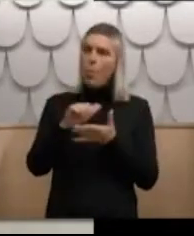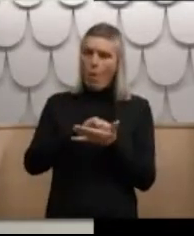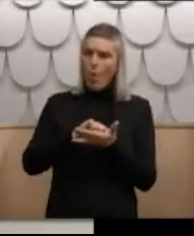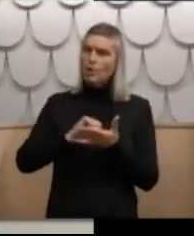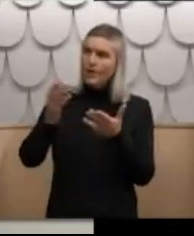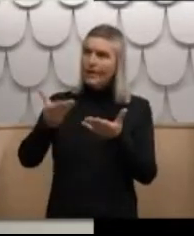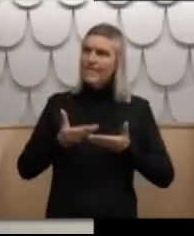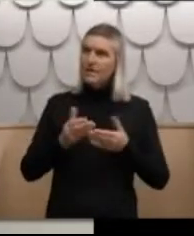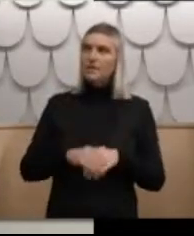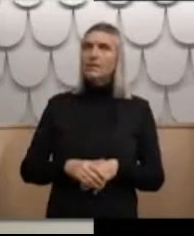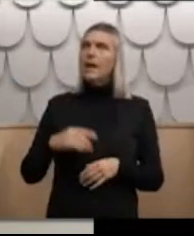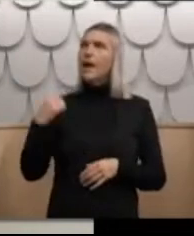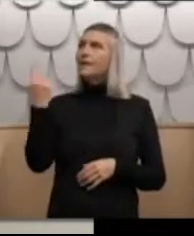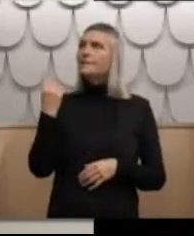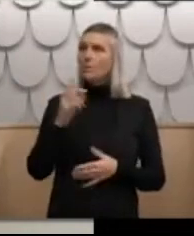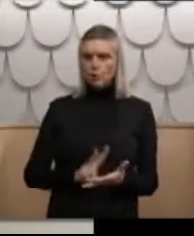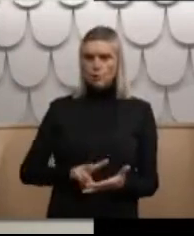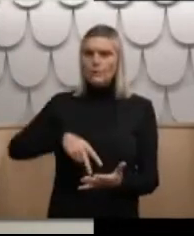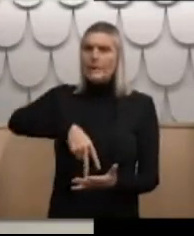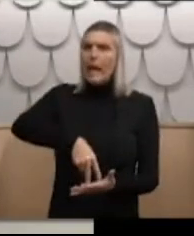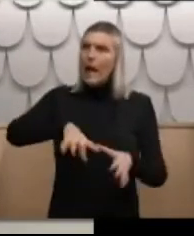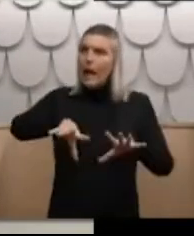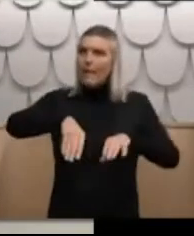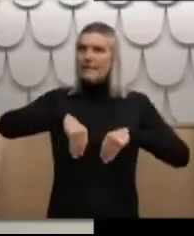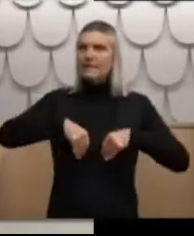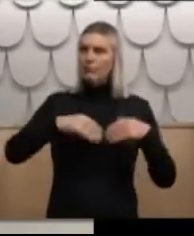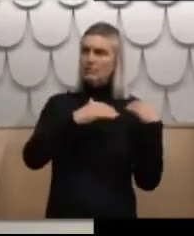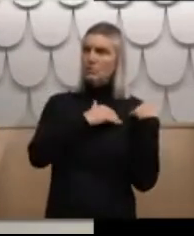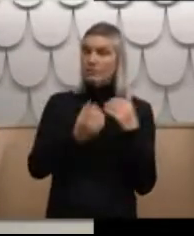Someone to publicly take responsibility for what happened.